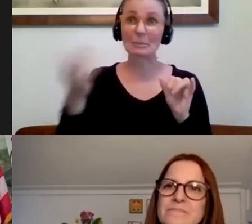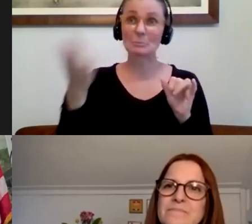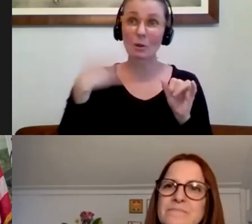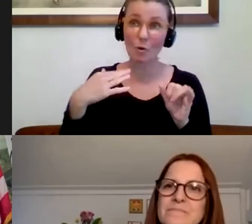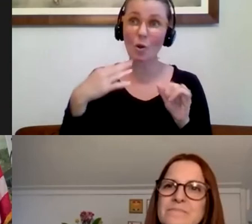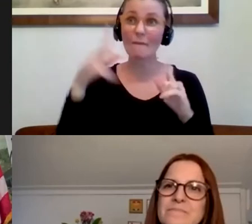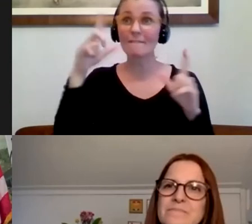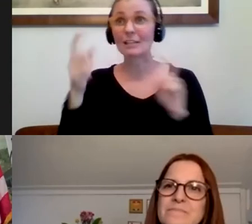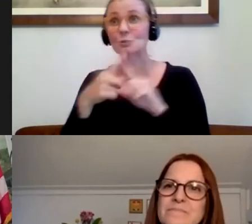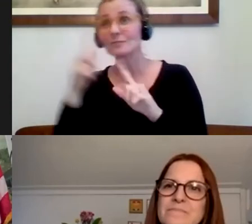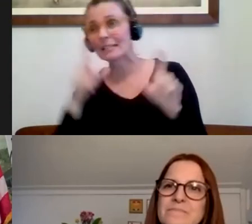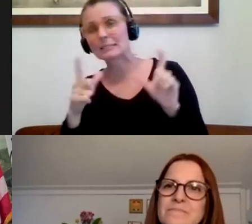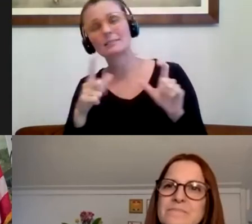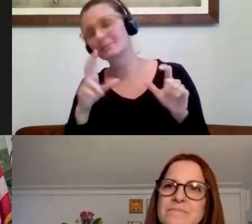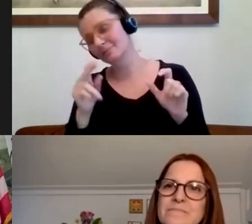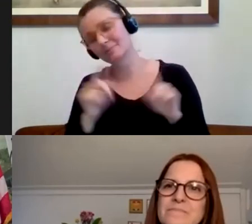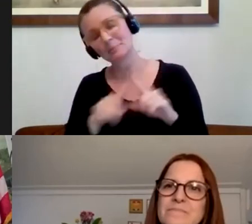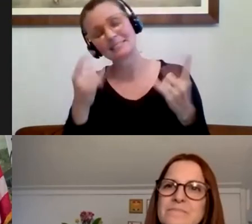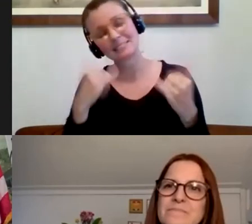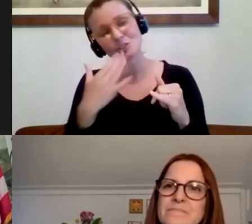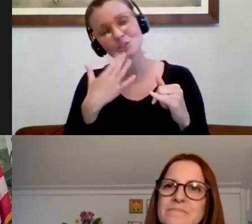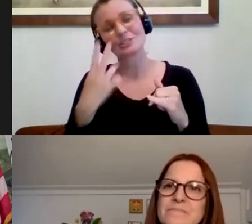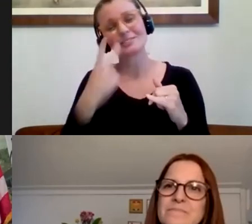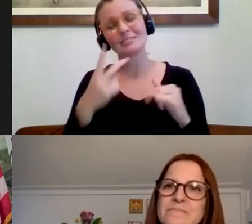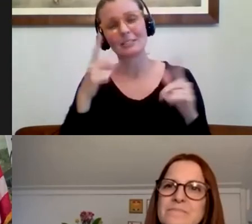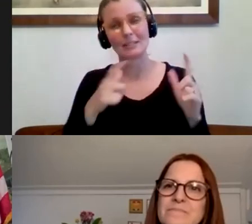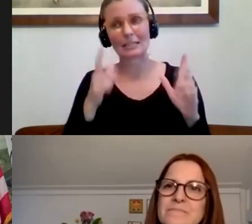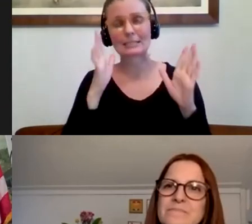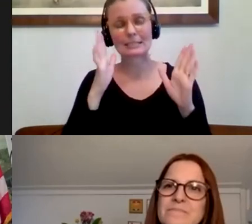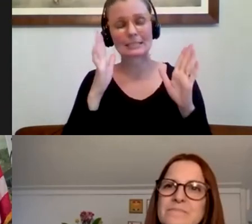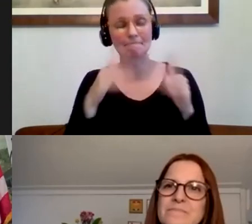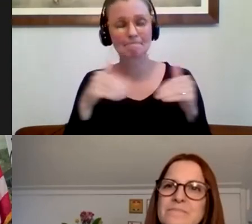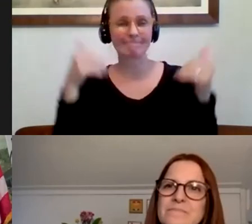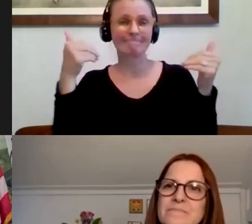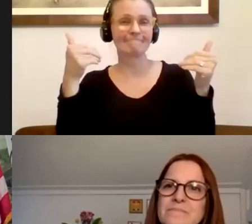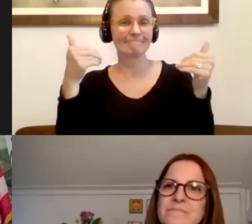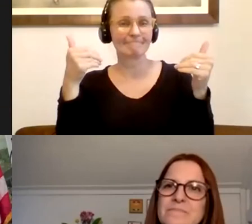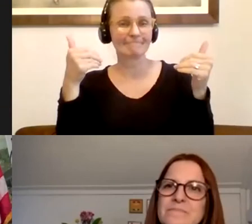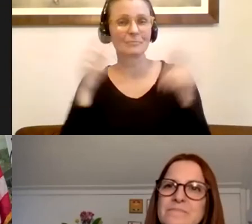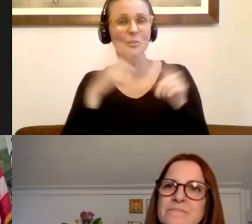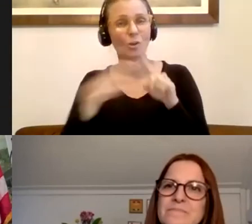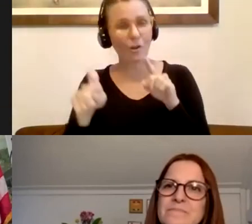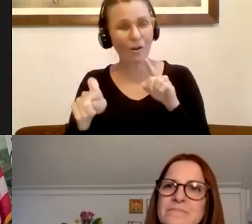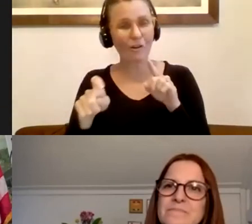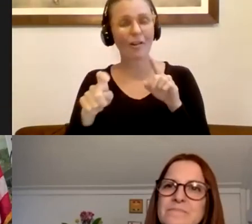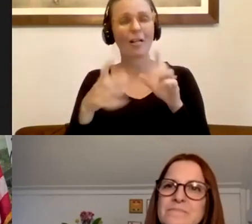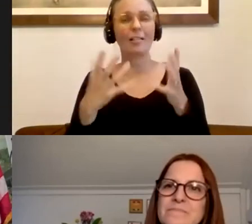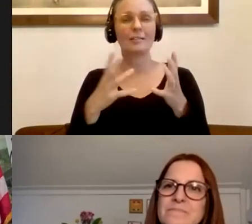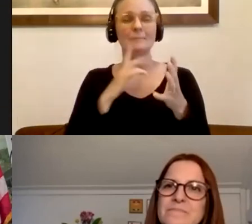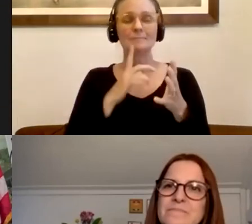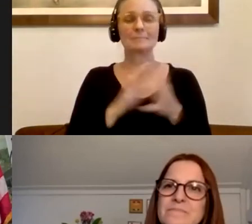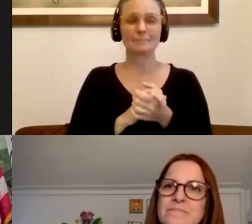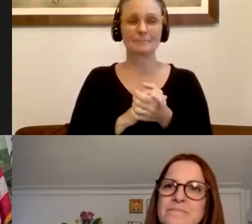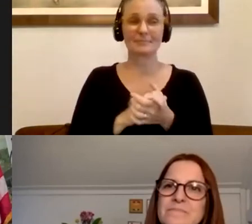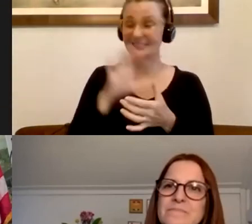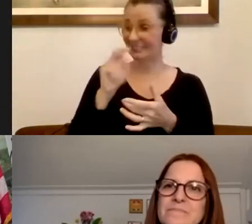good to see somebody's face and, and give a smile and call them and put smiles on their face. And I want to reiterate what Cindy